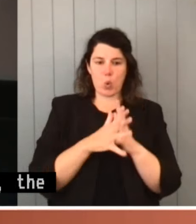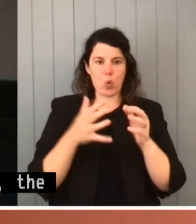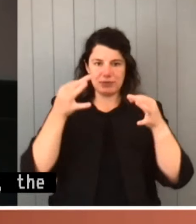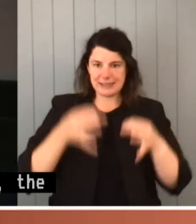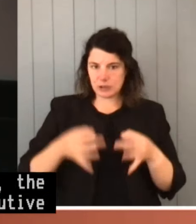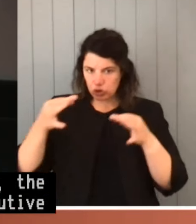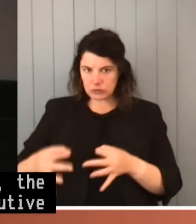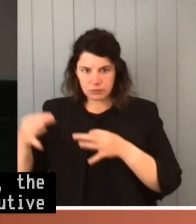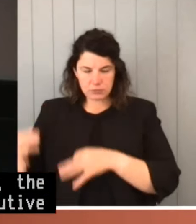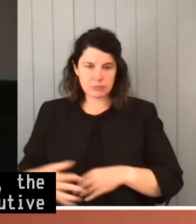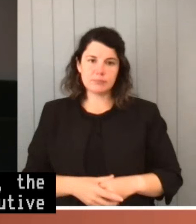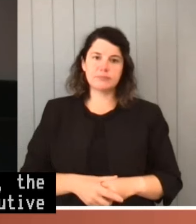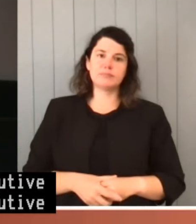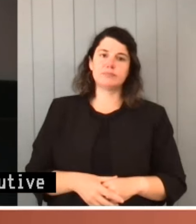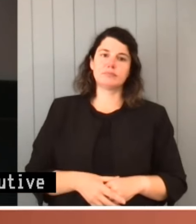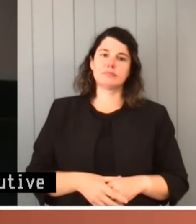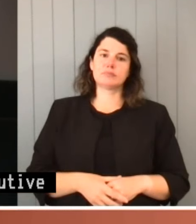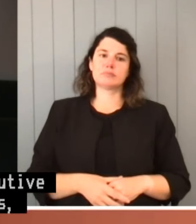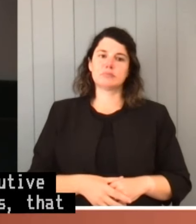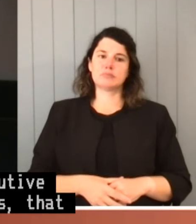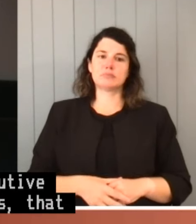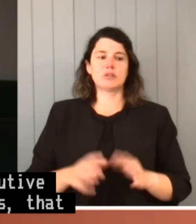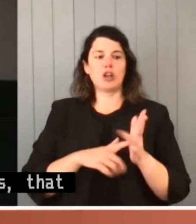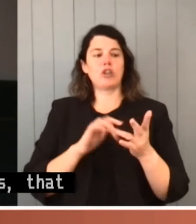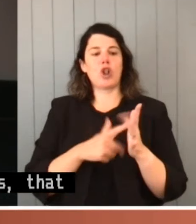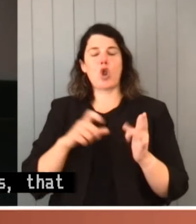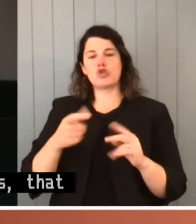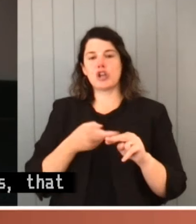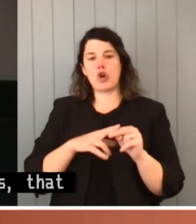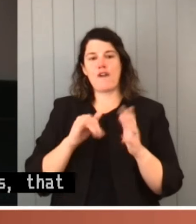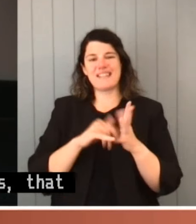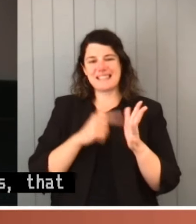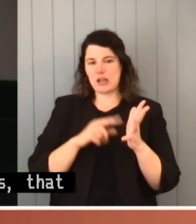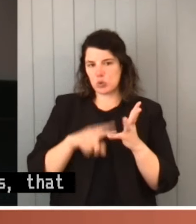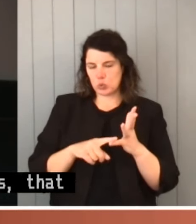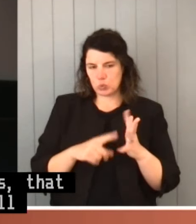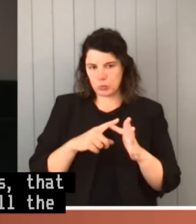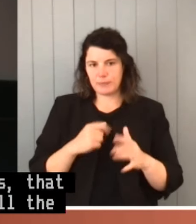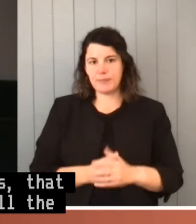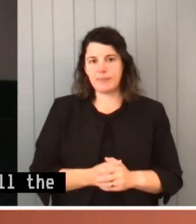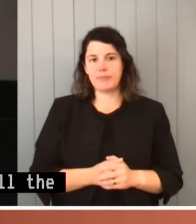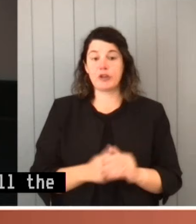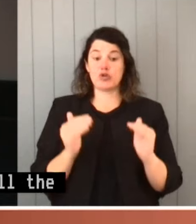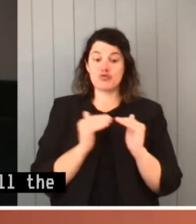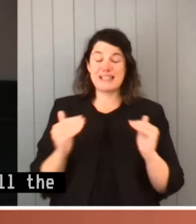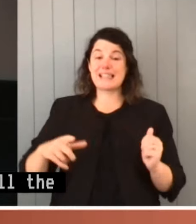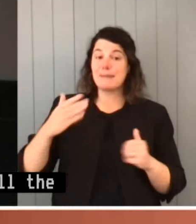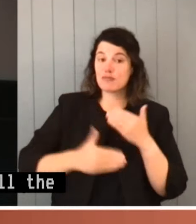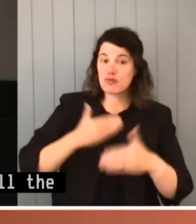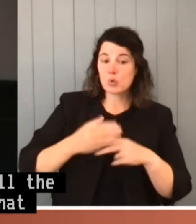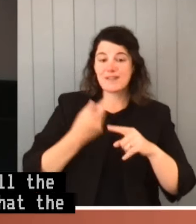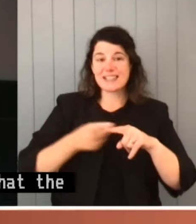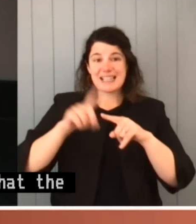what I call the logic of the statute, so that the reasoning process of an executive decision maker